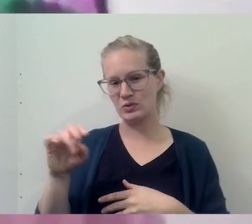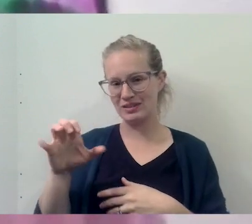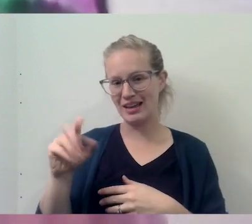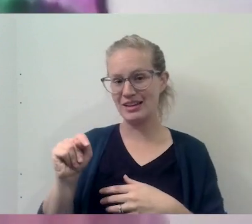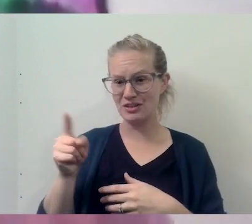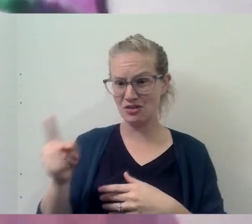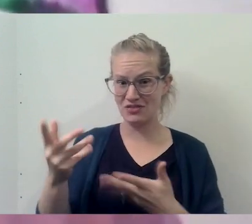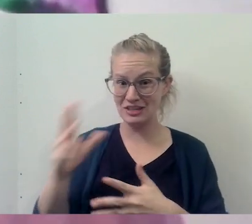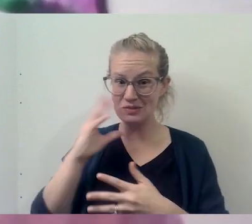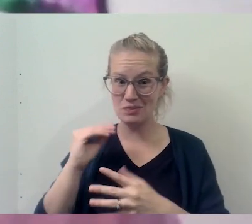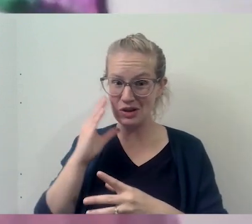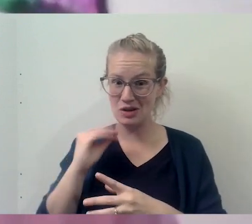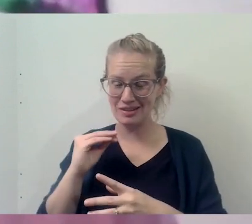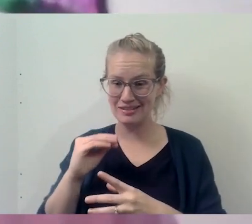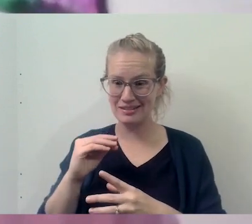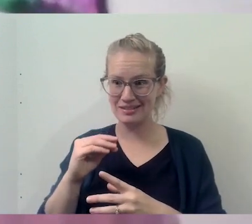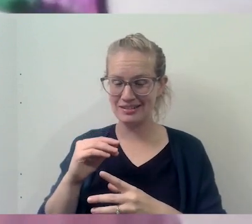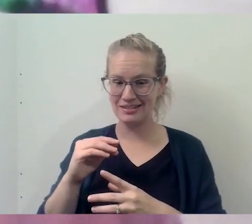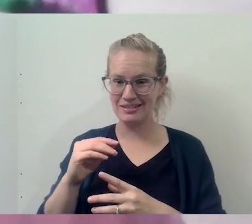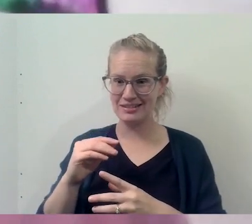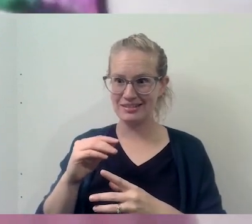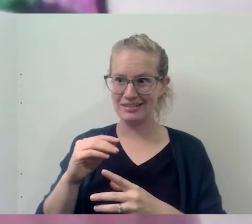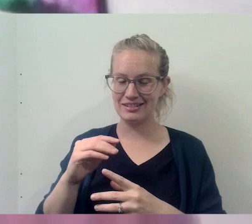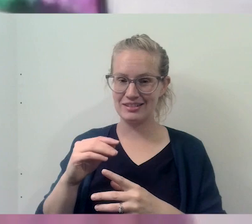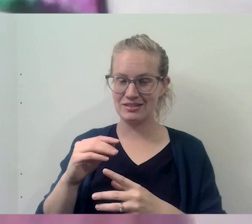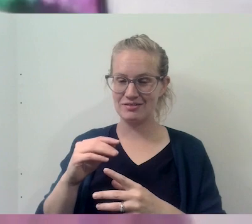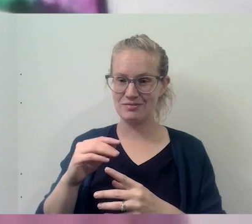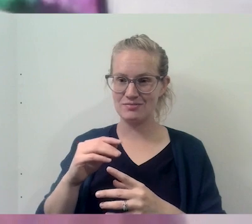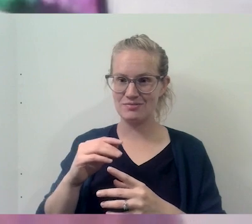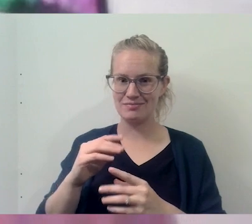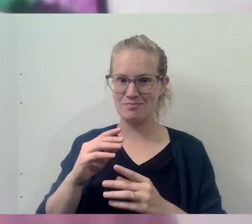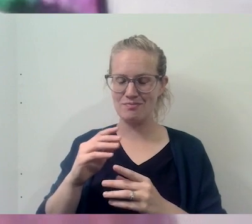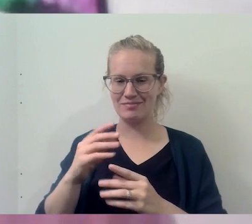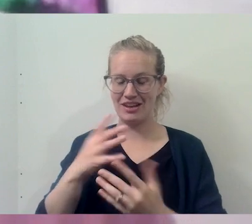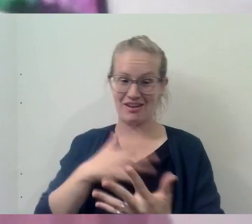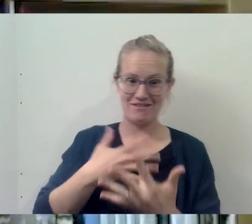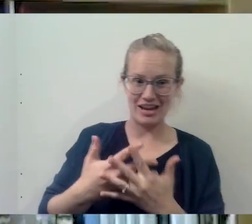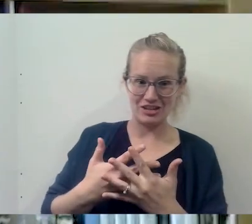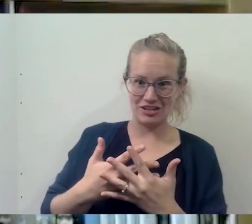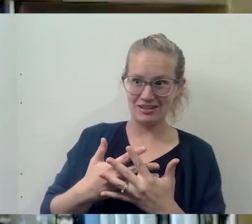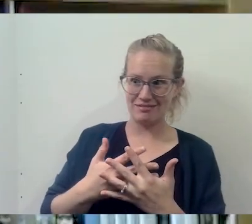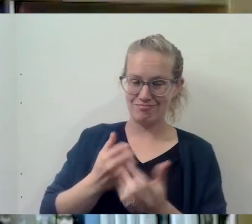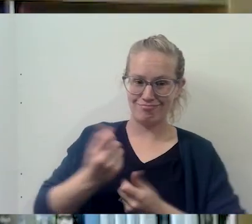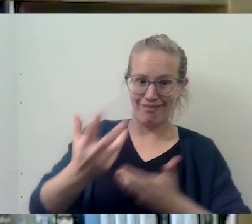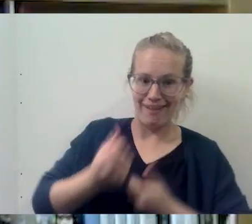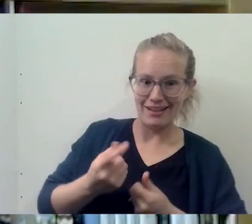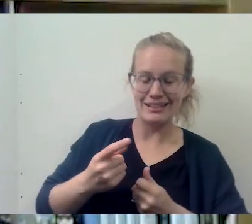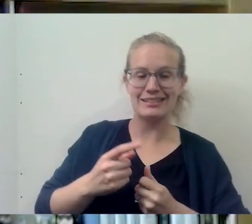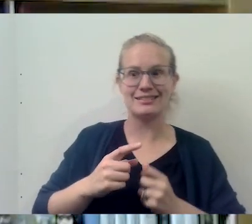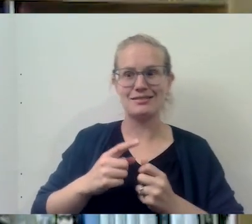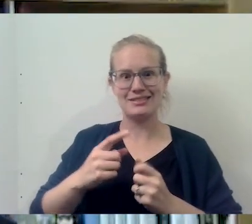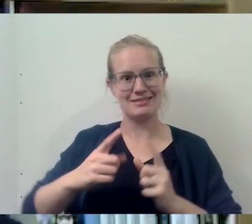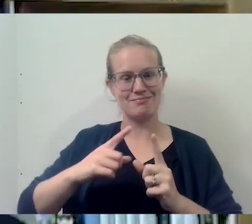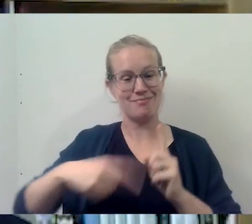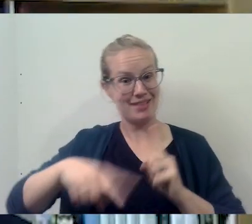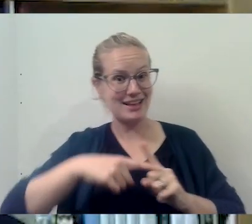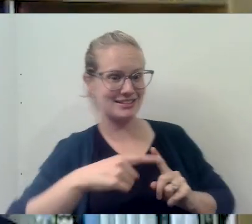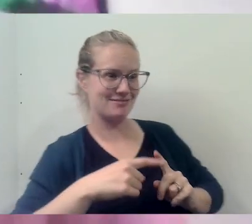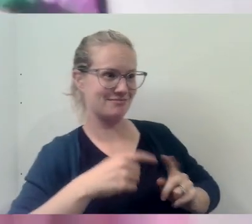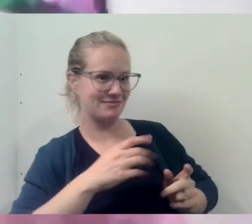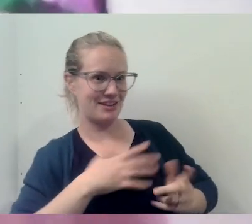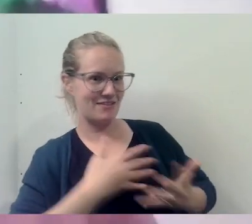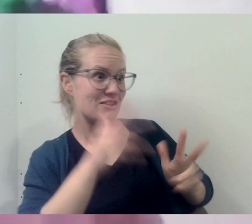you've probably been on both sides of the confessional boot, so to speak. Thank you. Um, so what, um,